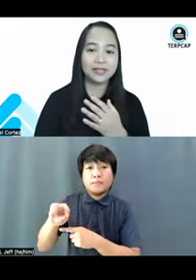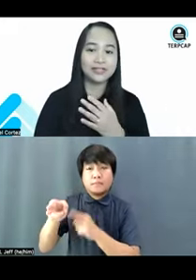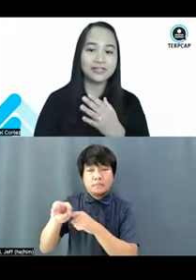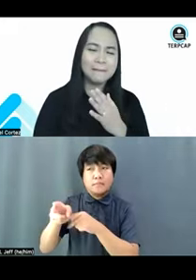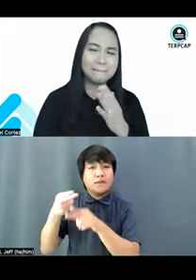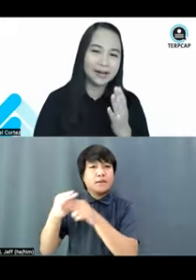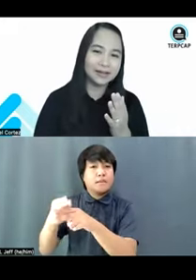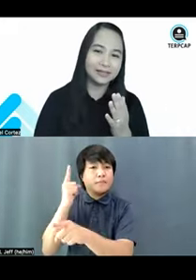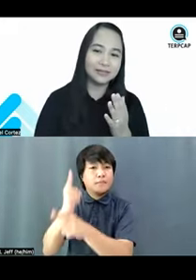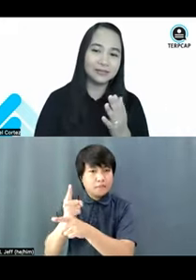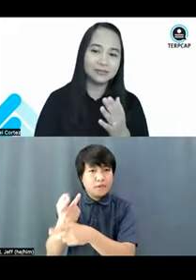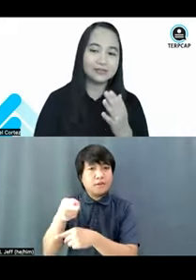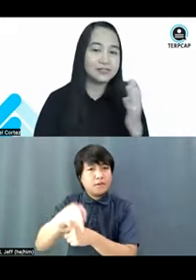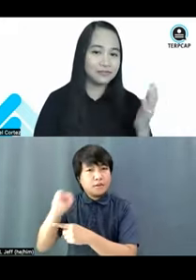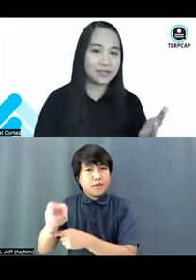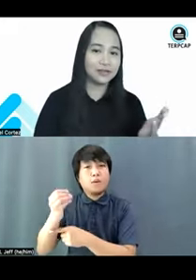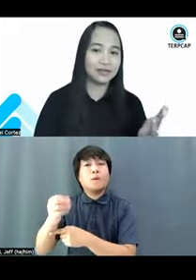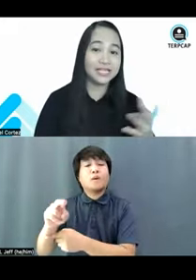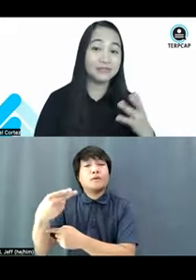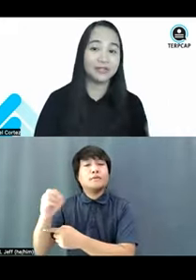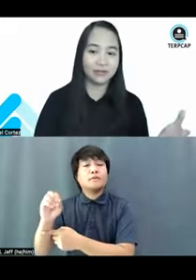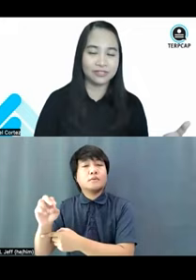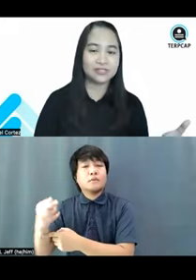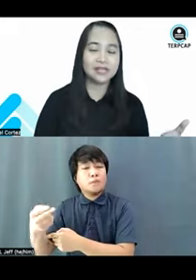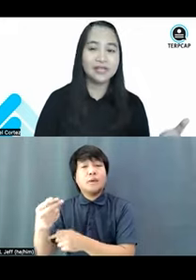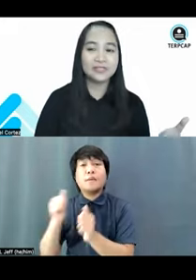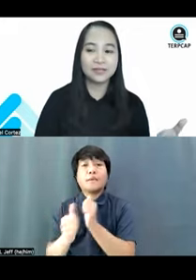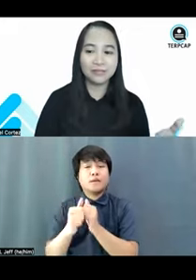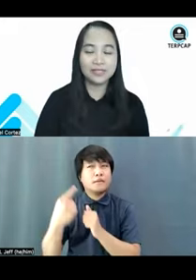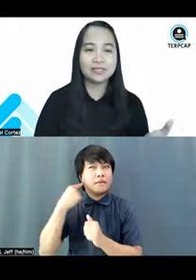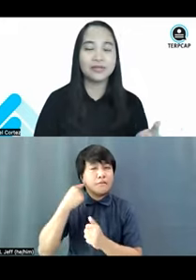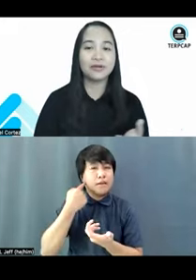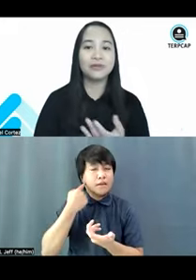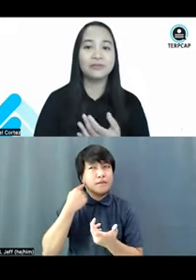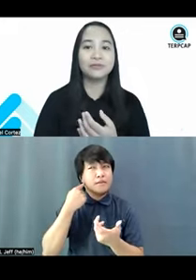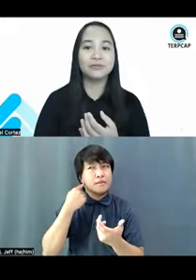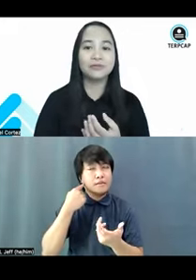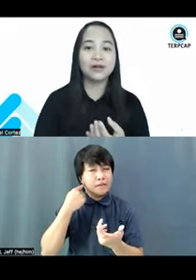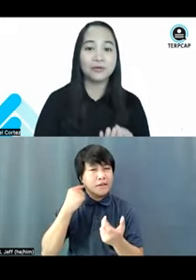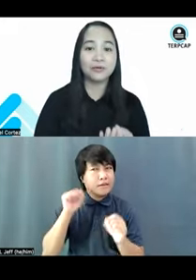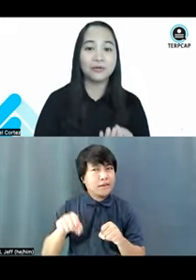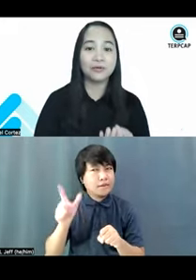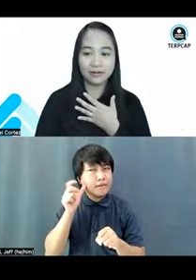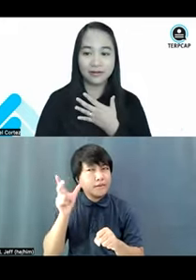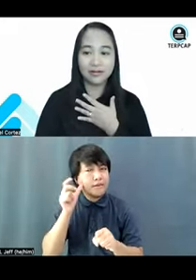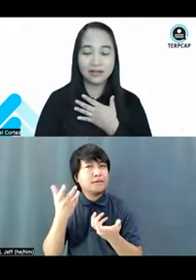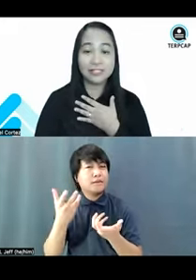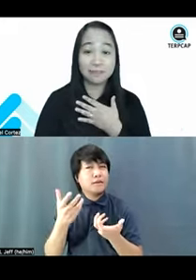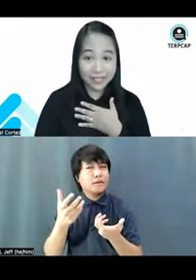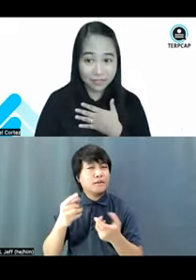experience mild to severe hearing loss. So, it means they were able to acquire